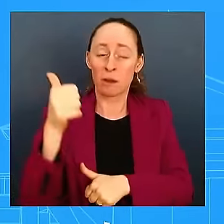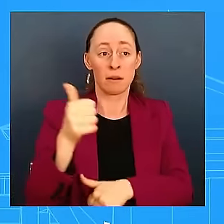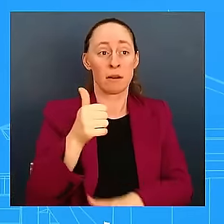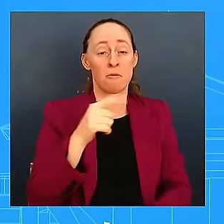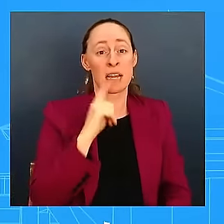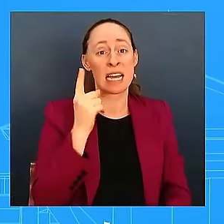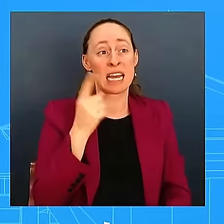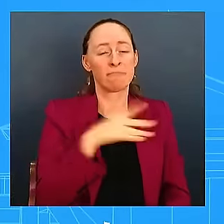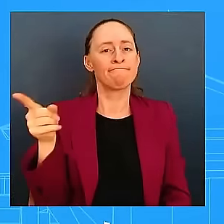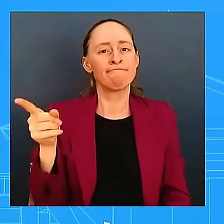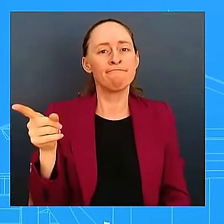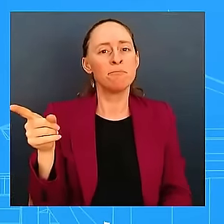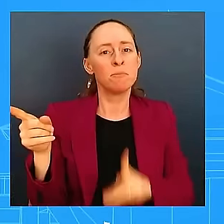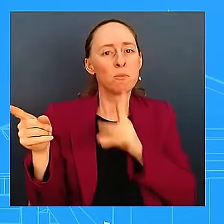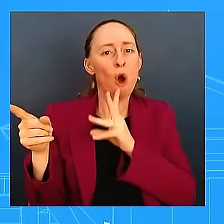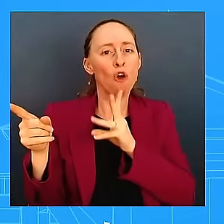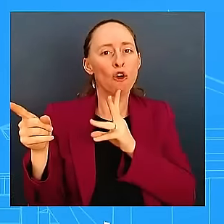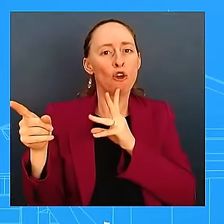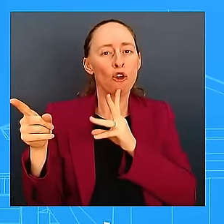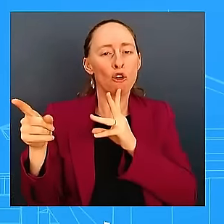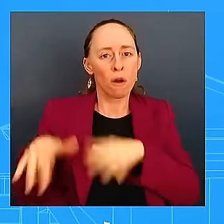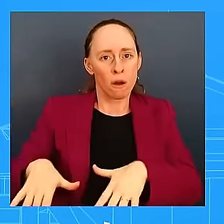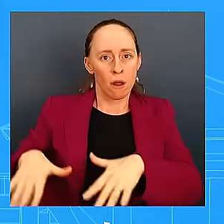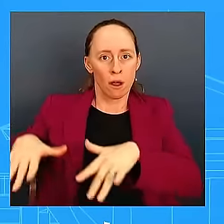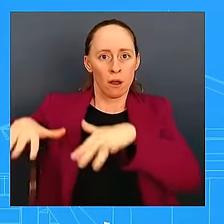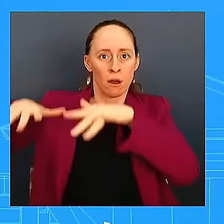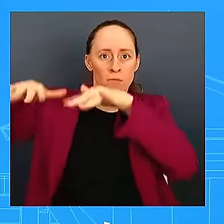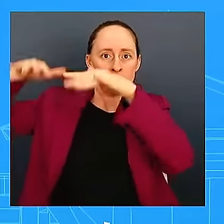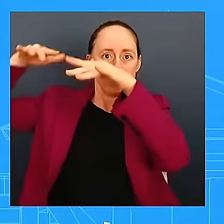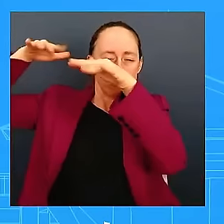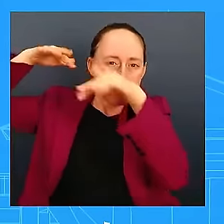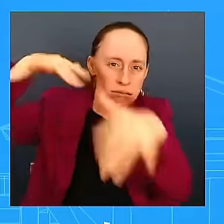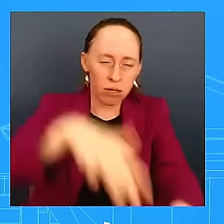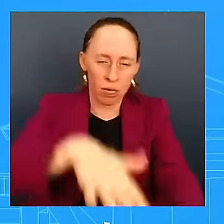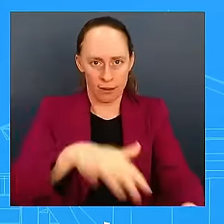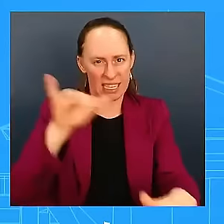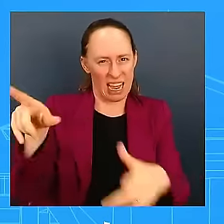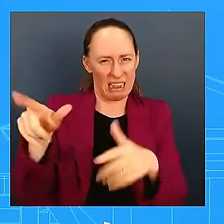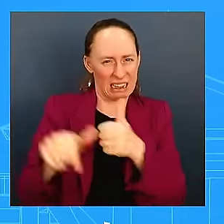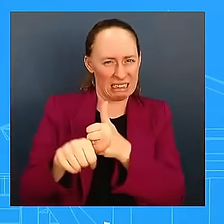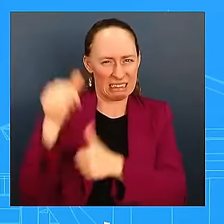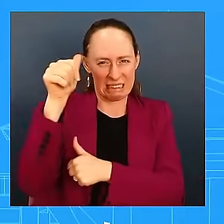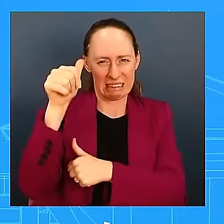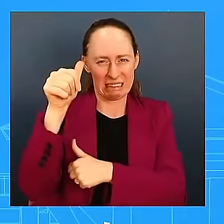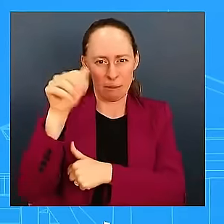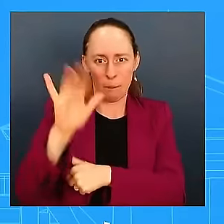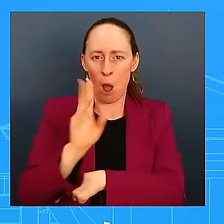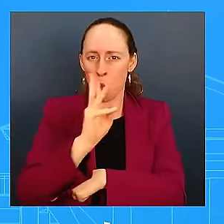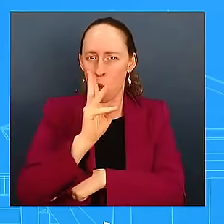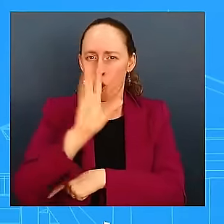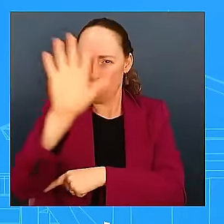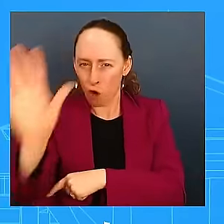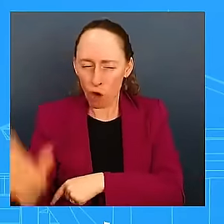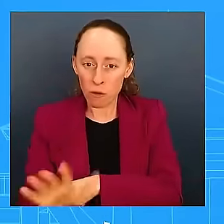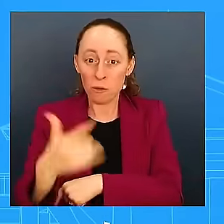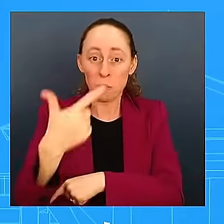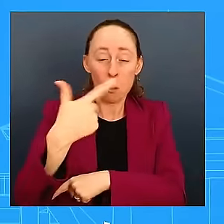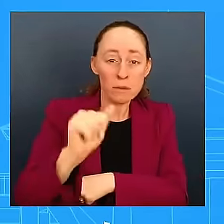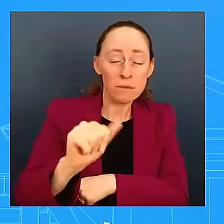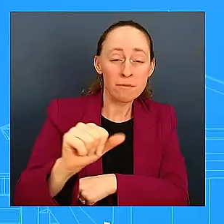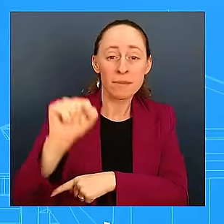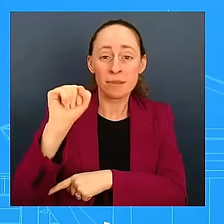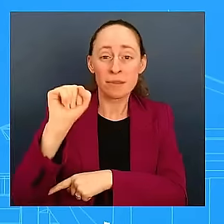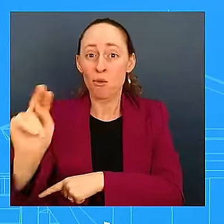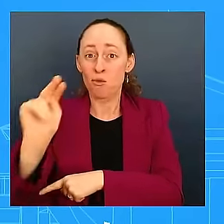be in Florida. But Georgia, South Carolina, North Carolina, and those Appalachians, they're going to have up to 20